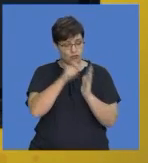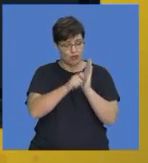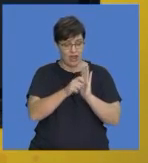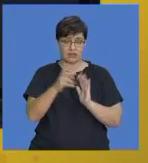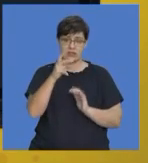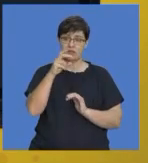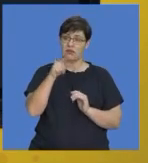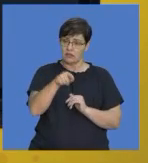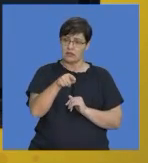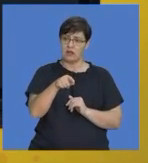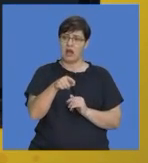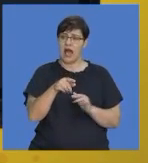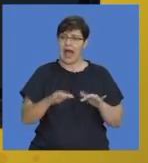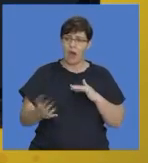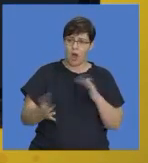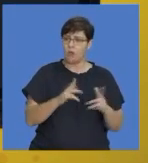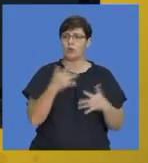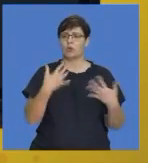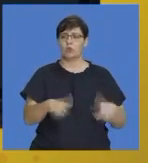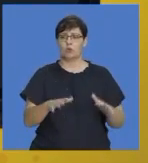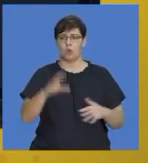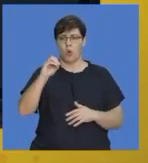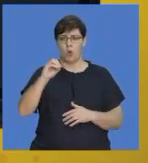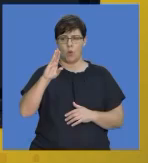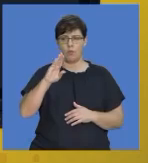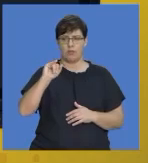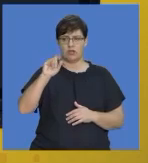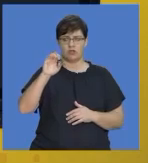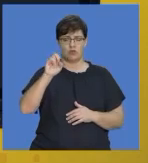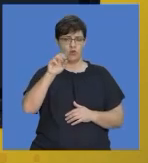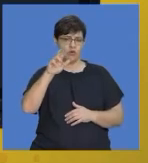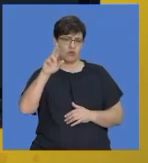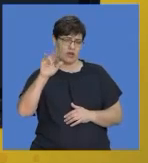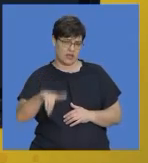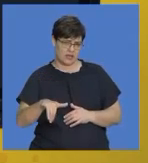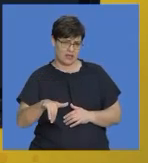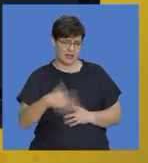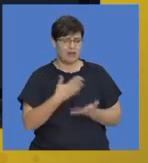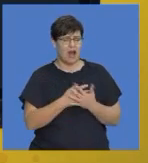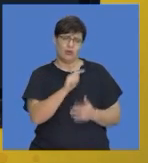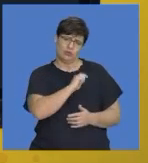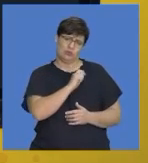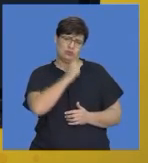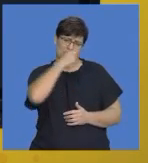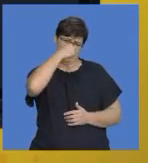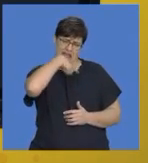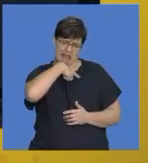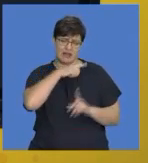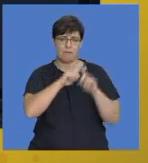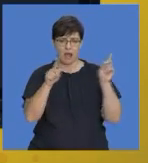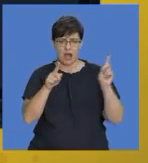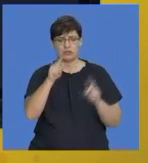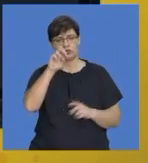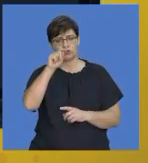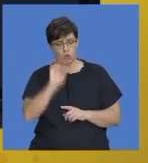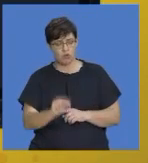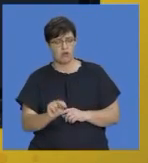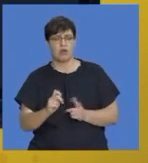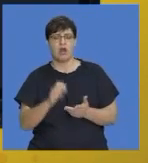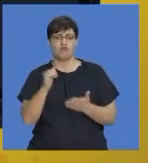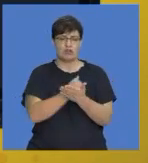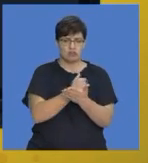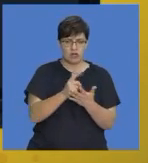obituary. So, the obituary is actually a very sad piece of writing, but again, the tone and register is formal.